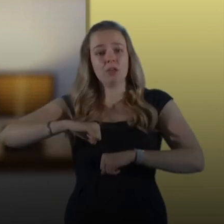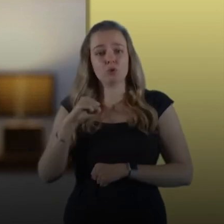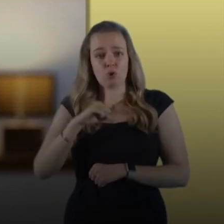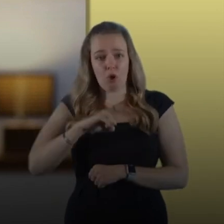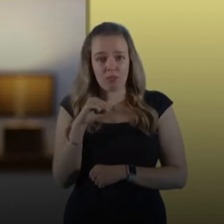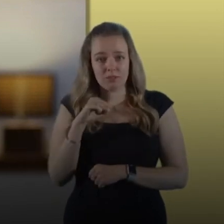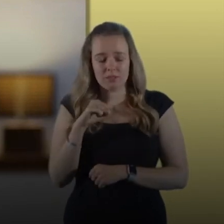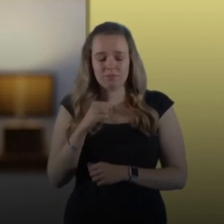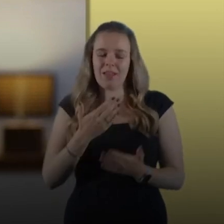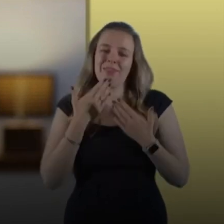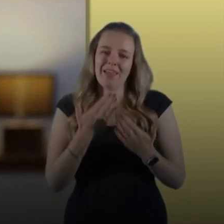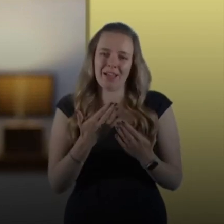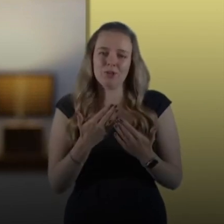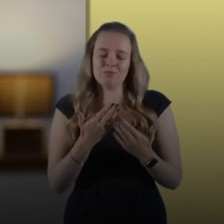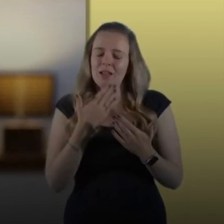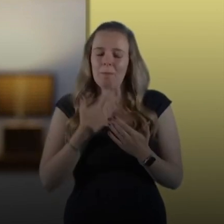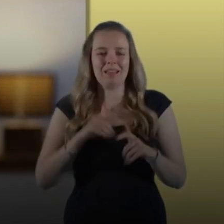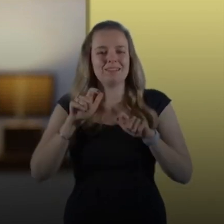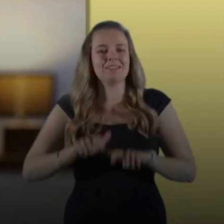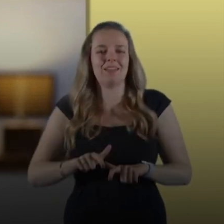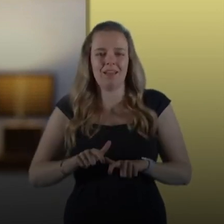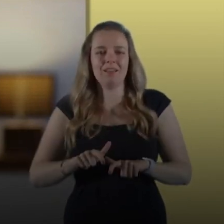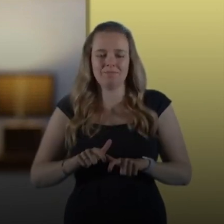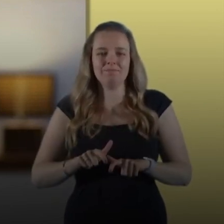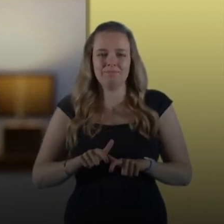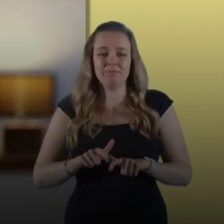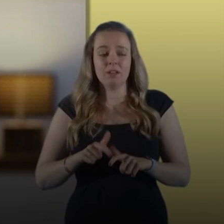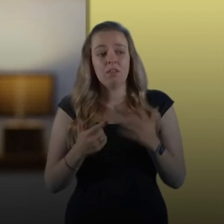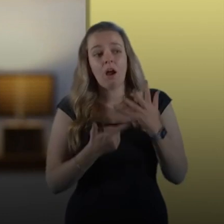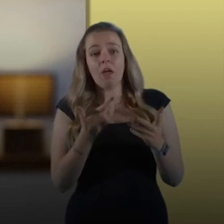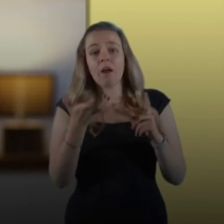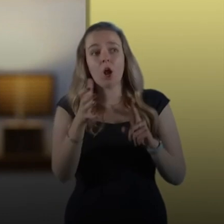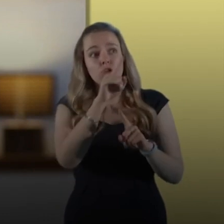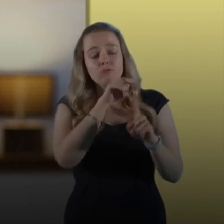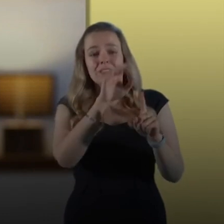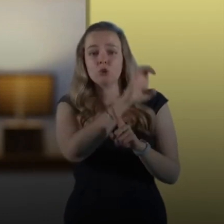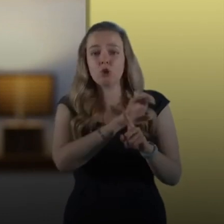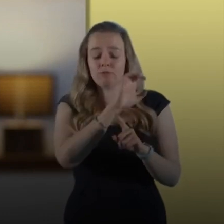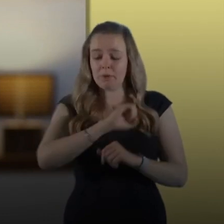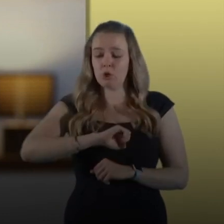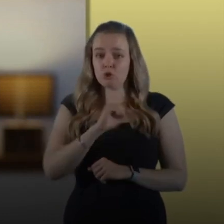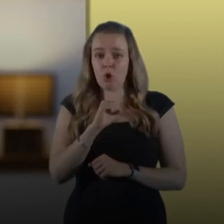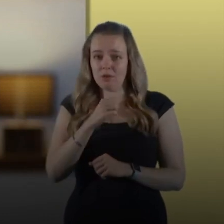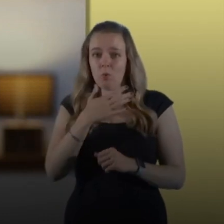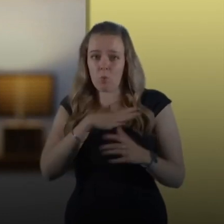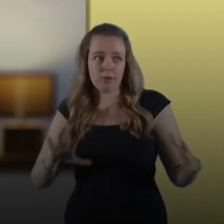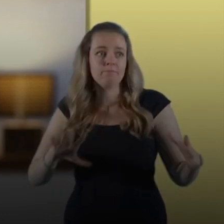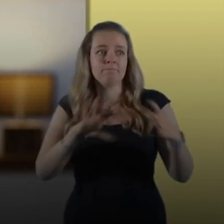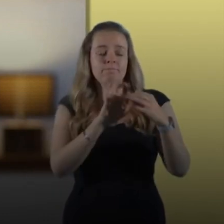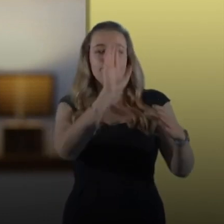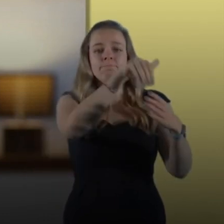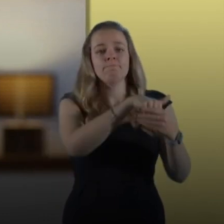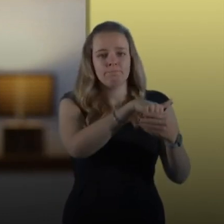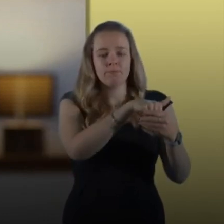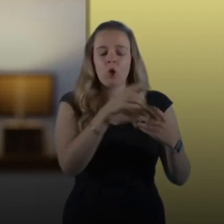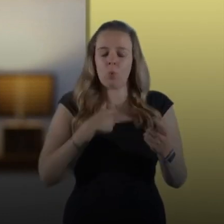thank you, please stay. And to the other countries of the EU, Scotland wants to return and we hope to do